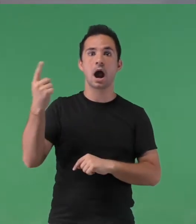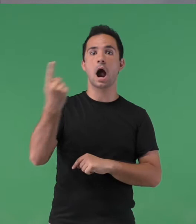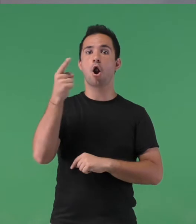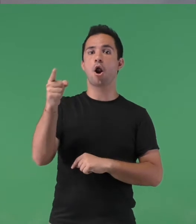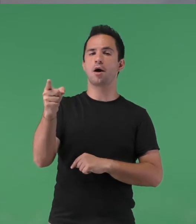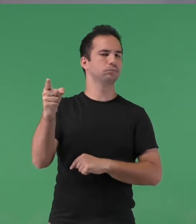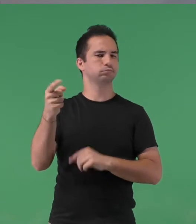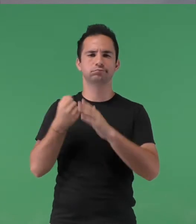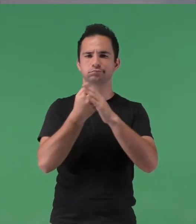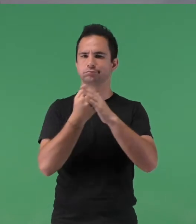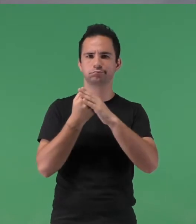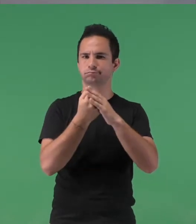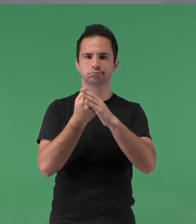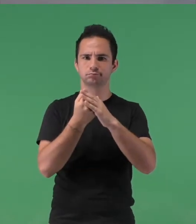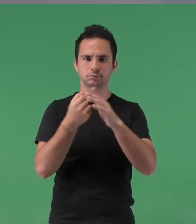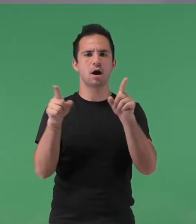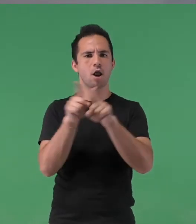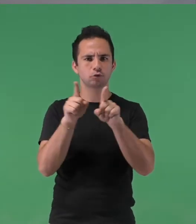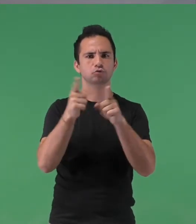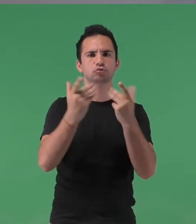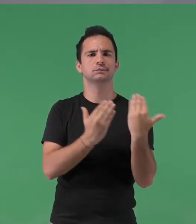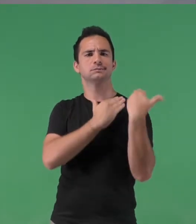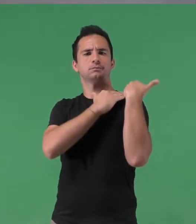with disabilities and chronic diseases have been facing.